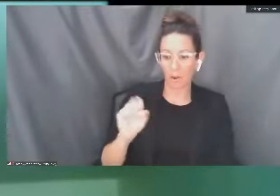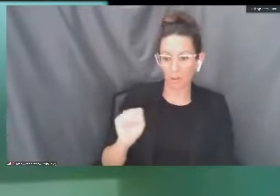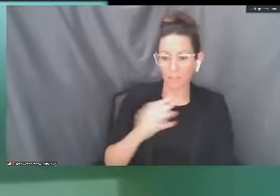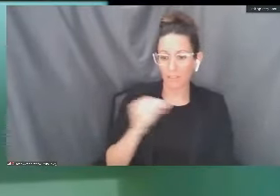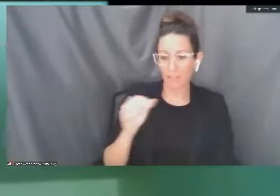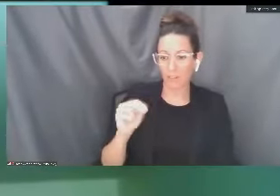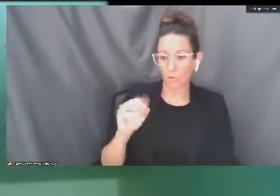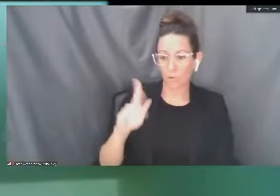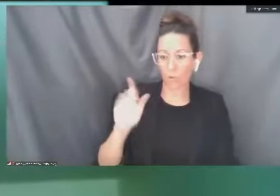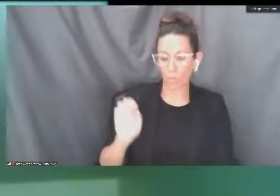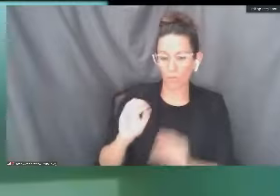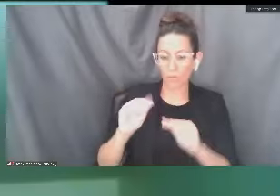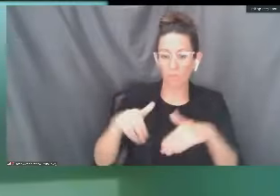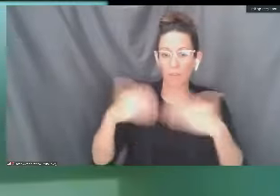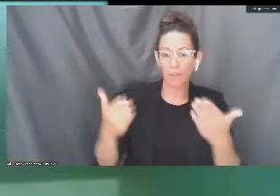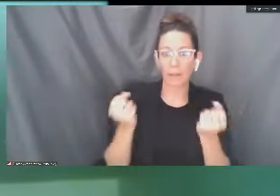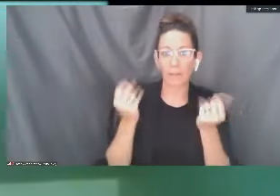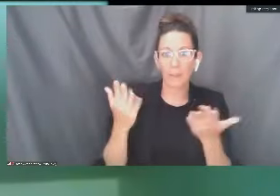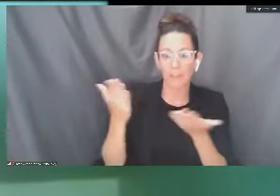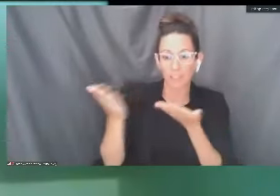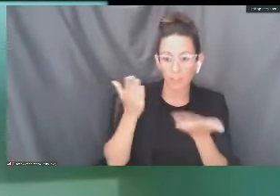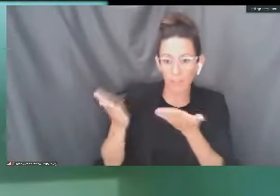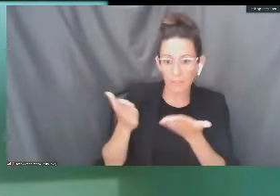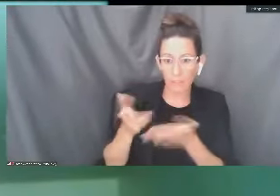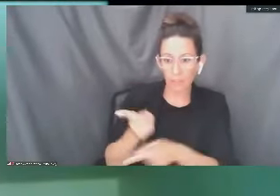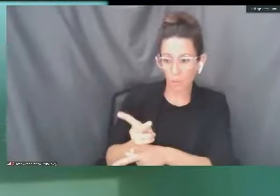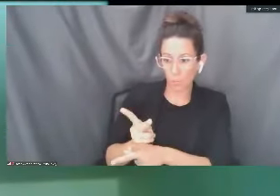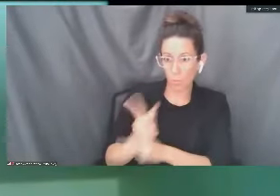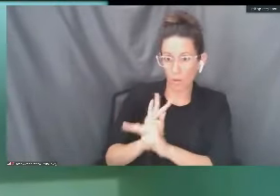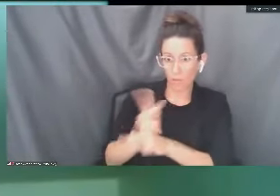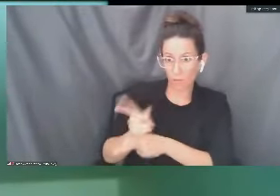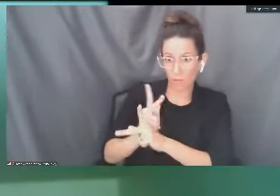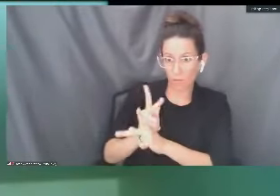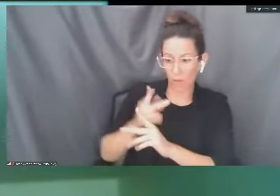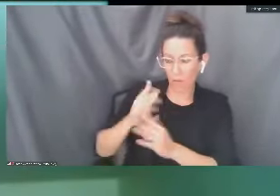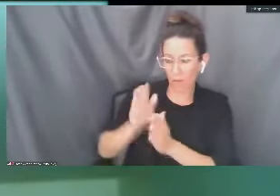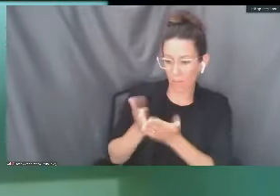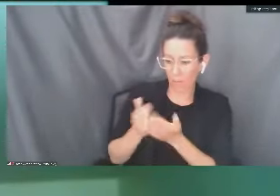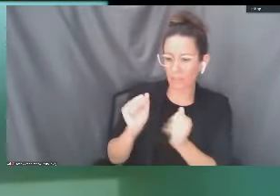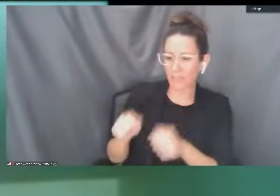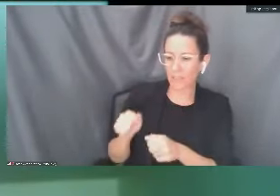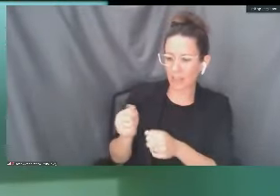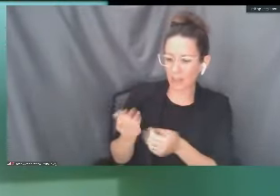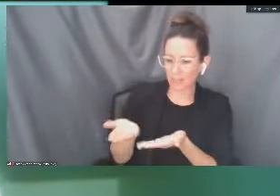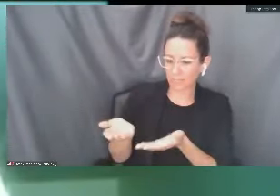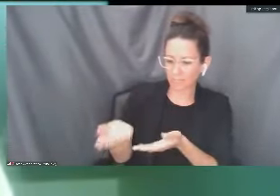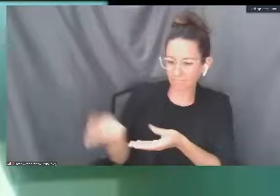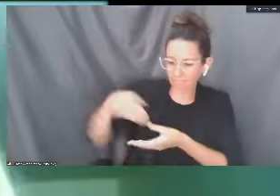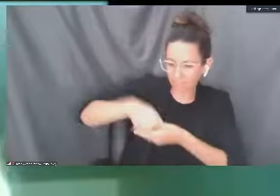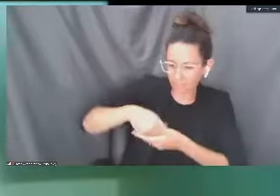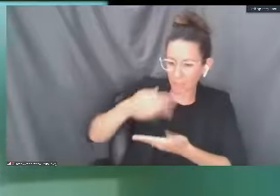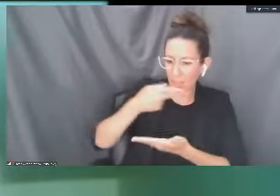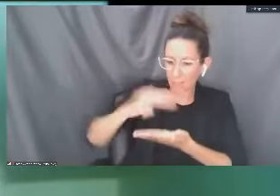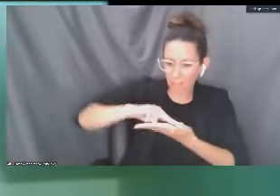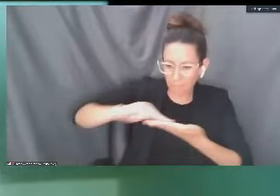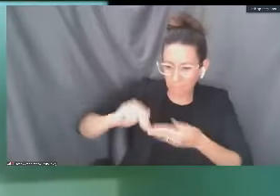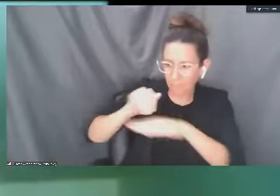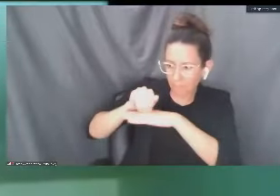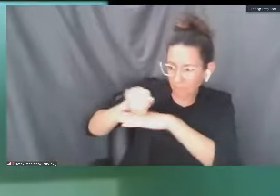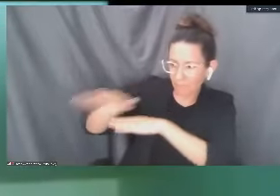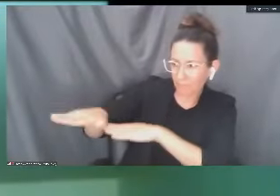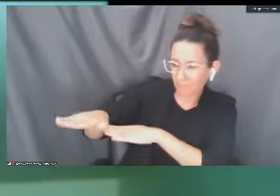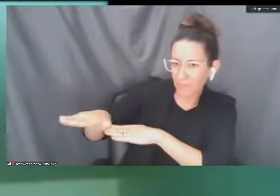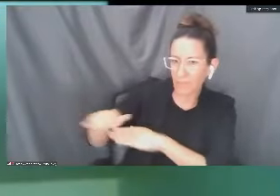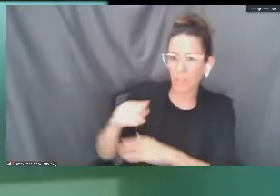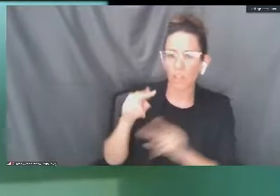services for students. Rental books may be shipped free to the bookstore. If you go to the bookstore's website,